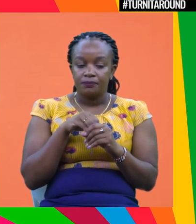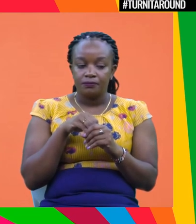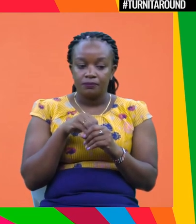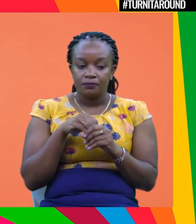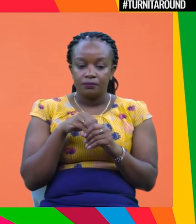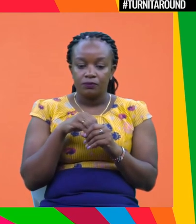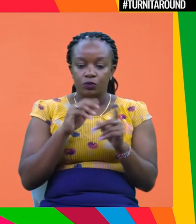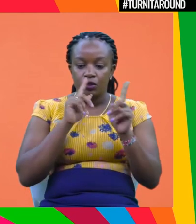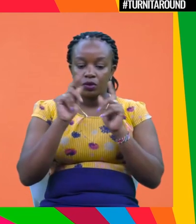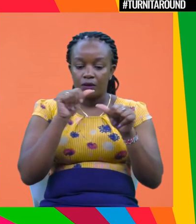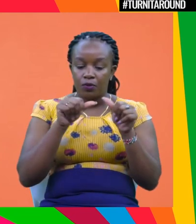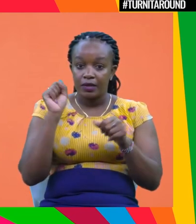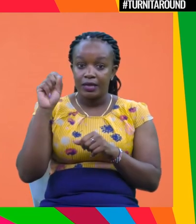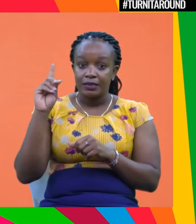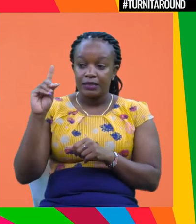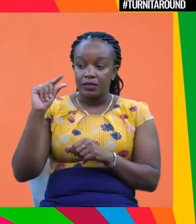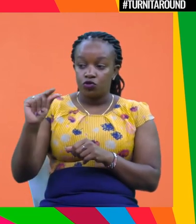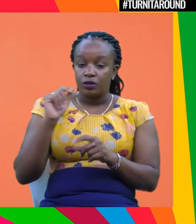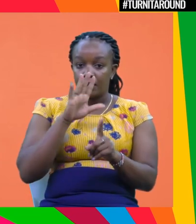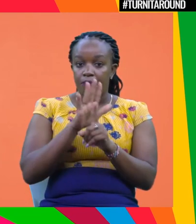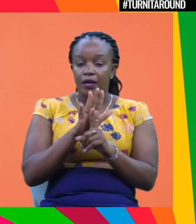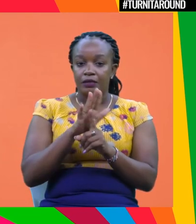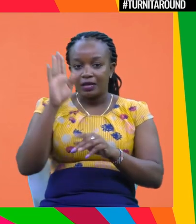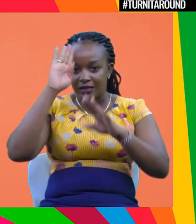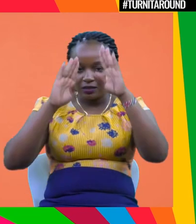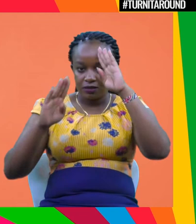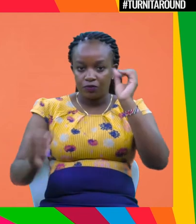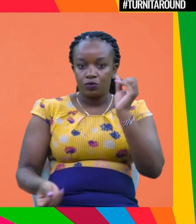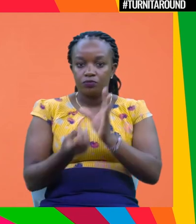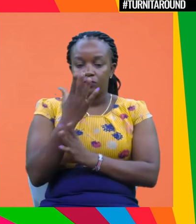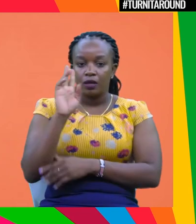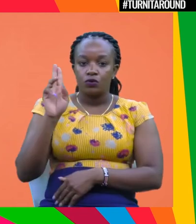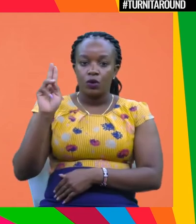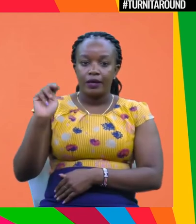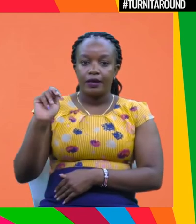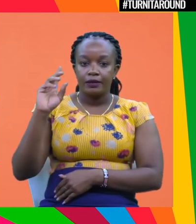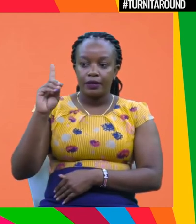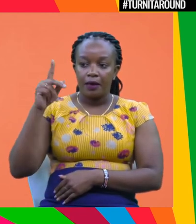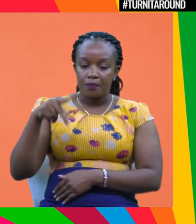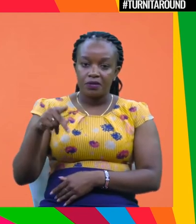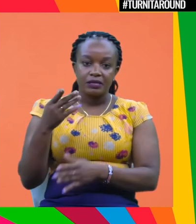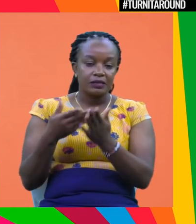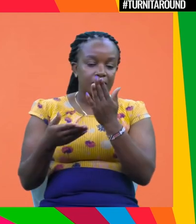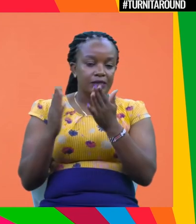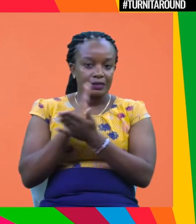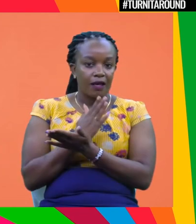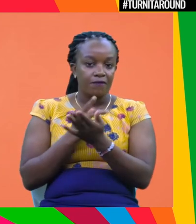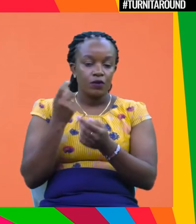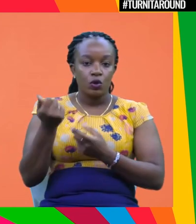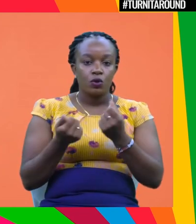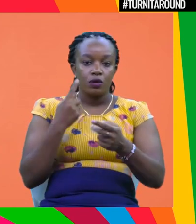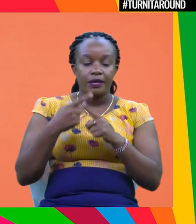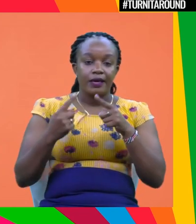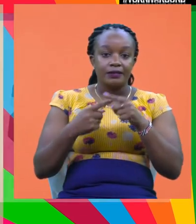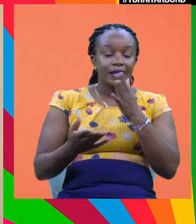we were mentioning the SDG impact, which is an initiative that was launched by UNDP a couple of years ago, still in the works. But the final goal